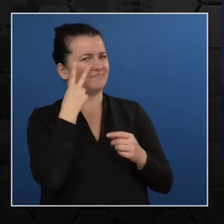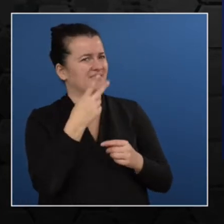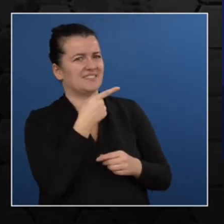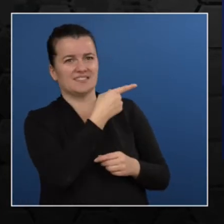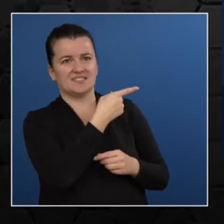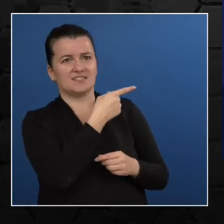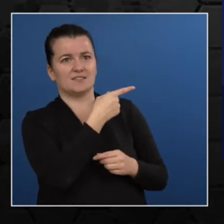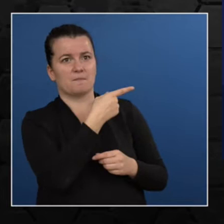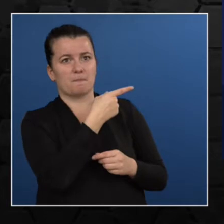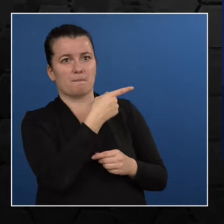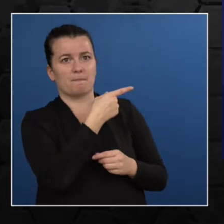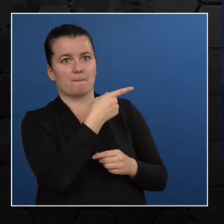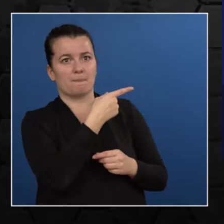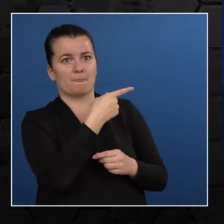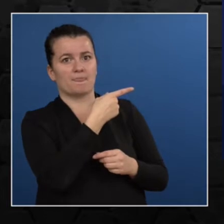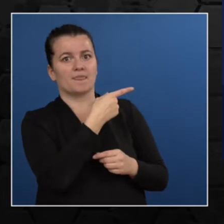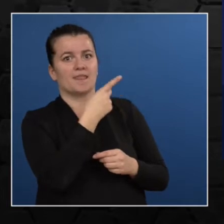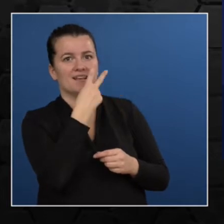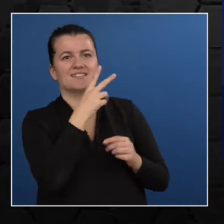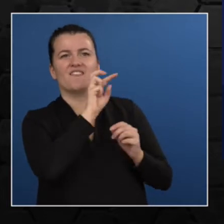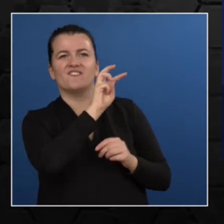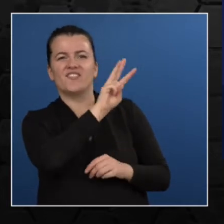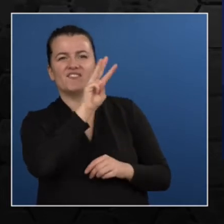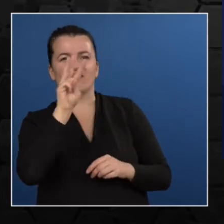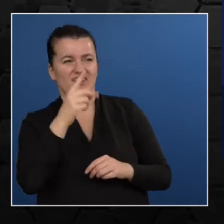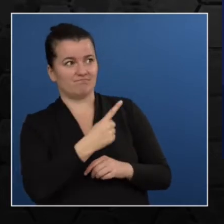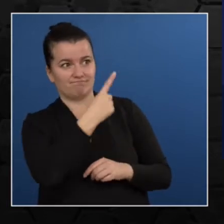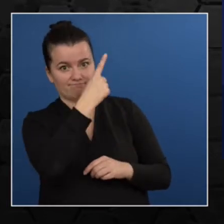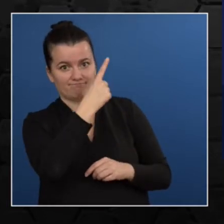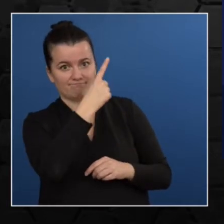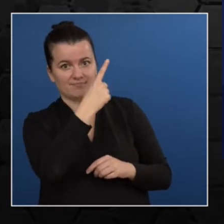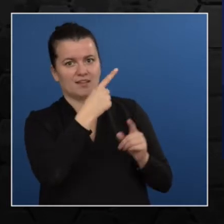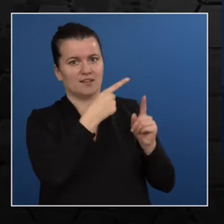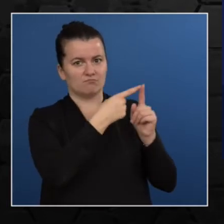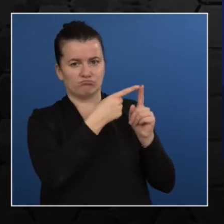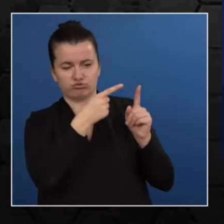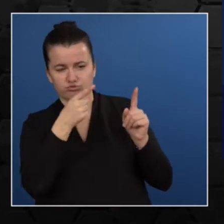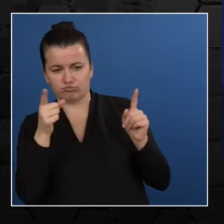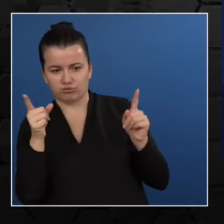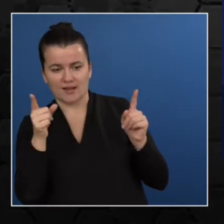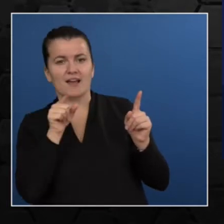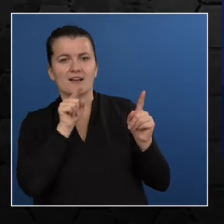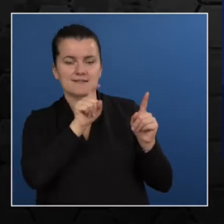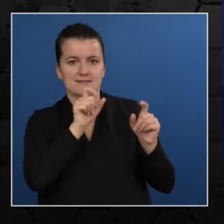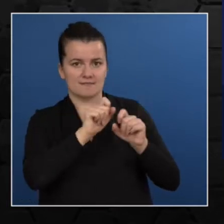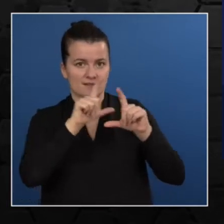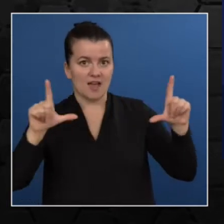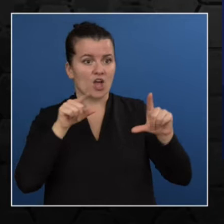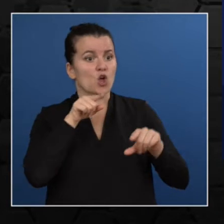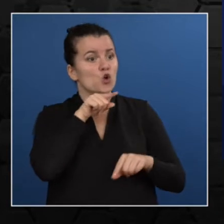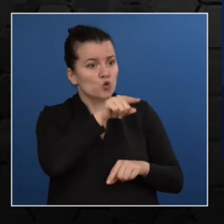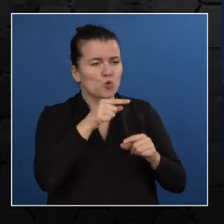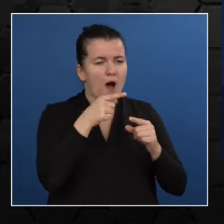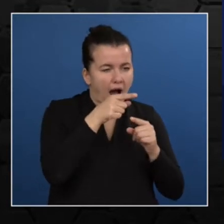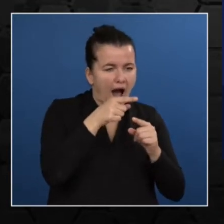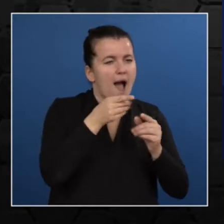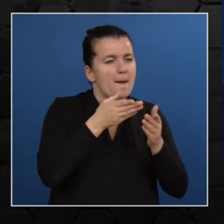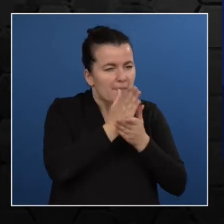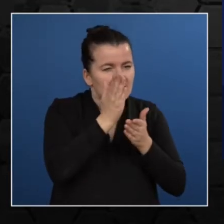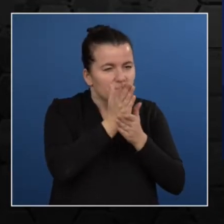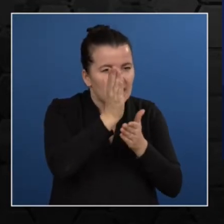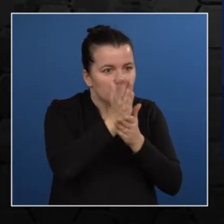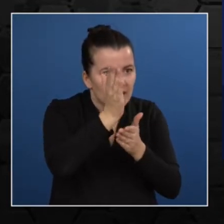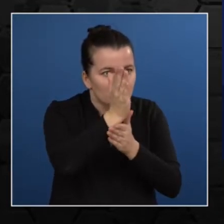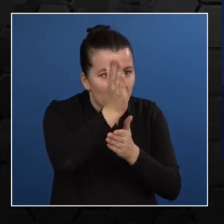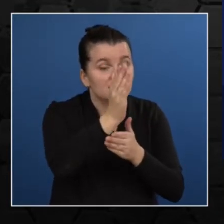nav bar on the top of the website. So when you go ahead and complete these challenges, they will actually plant a tree for you. This also